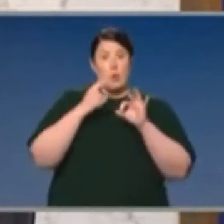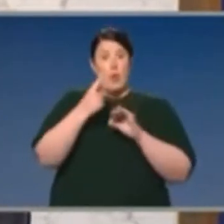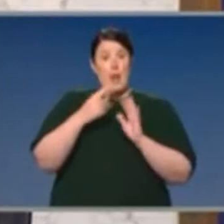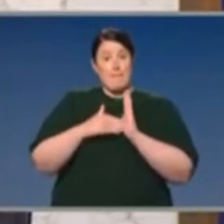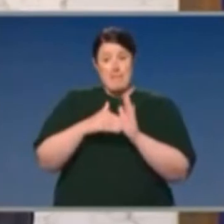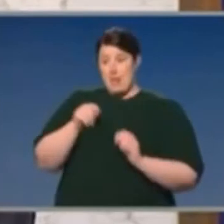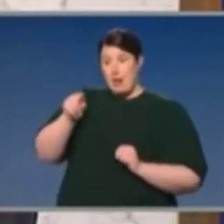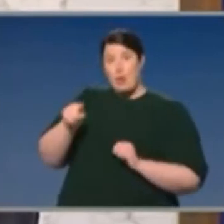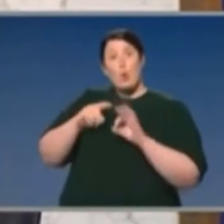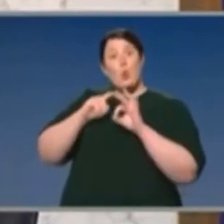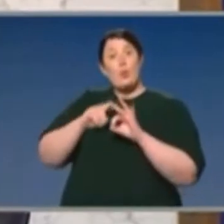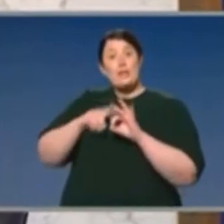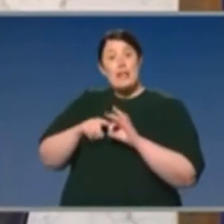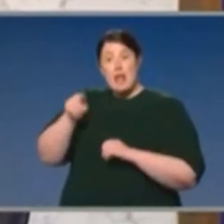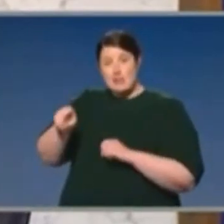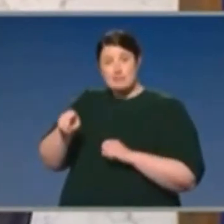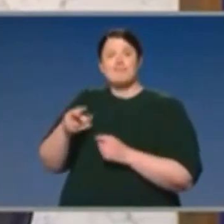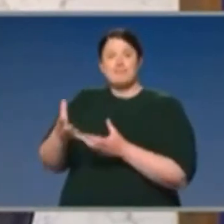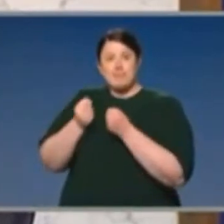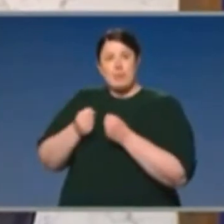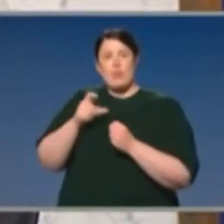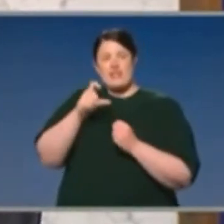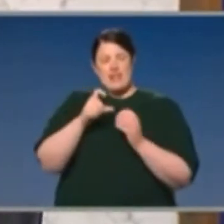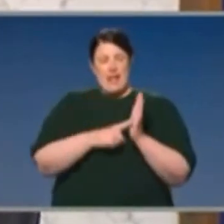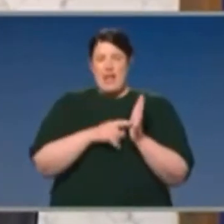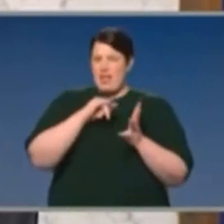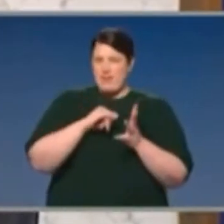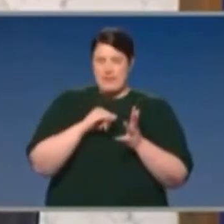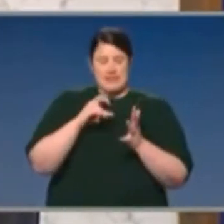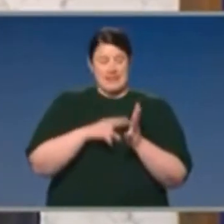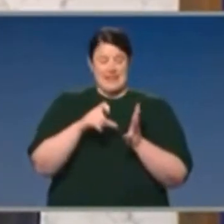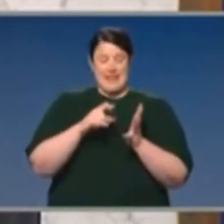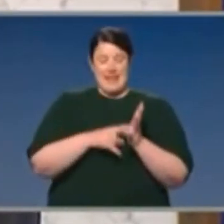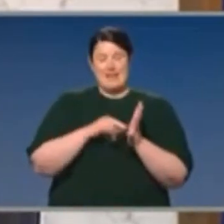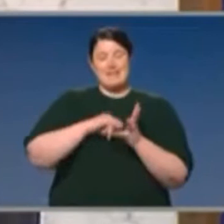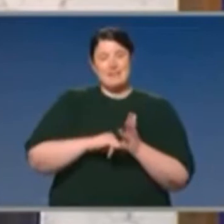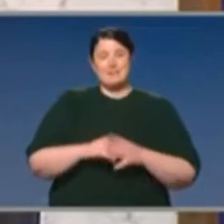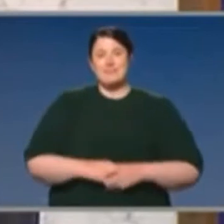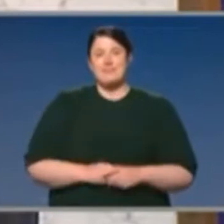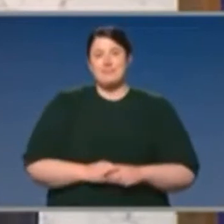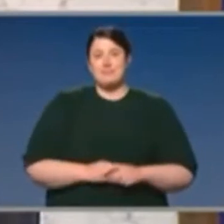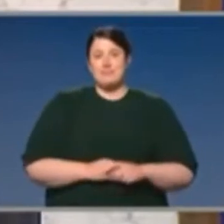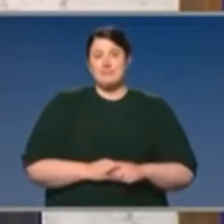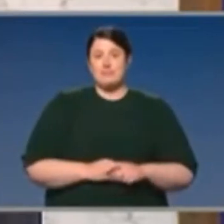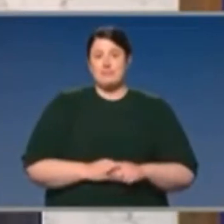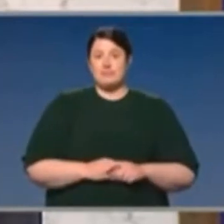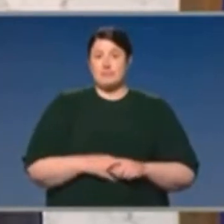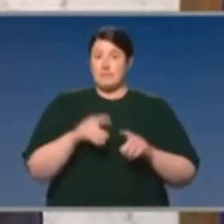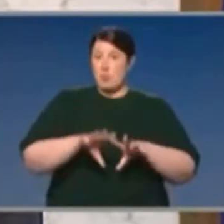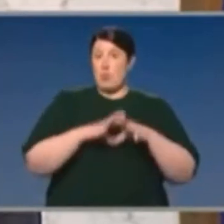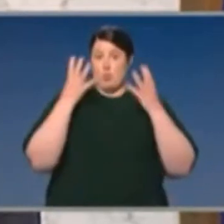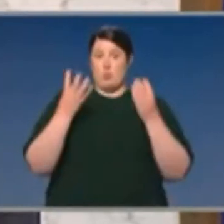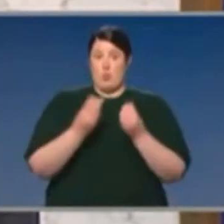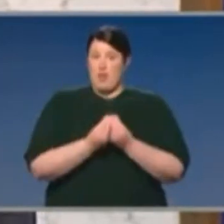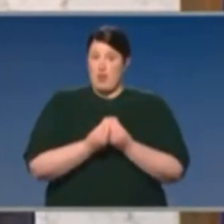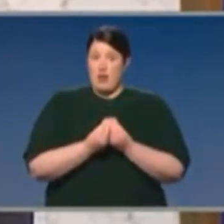Queensland molecular clamp in conjunction with CSL. Of those 81 million units will be produced